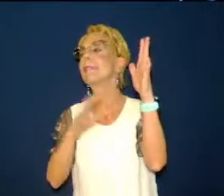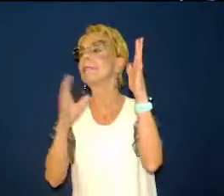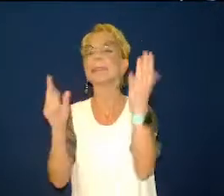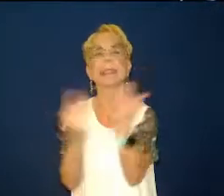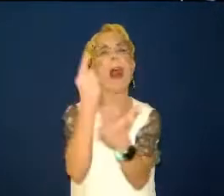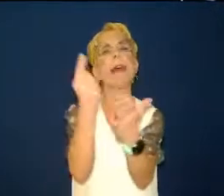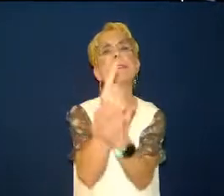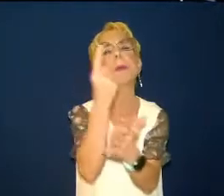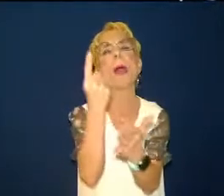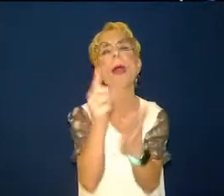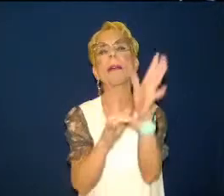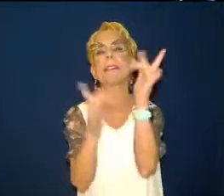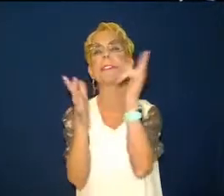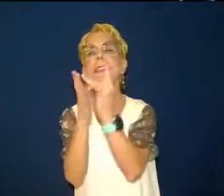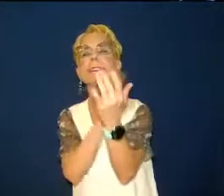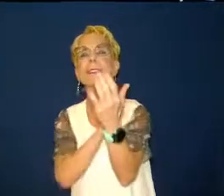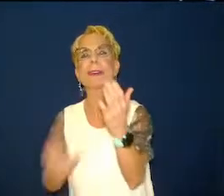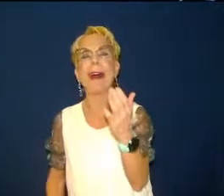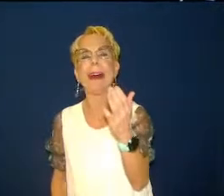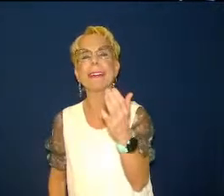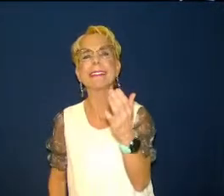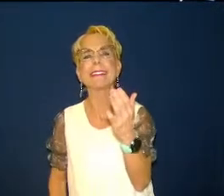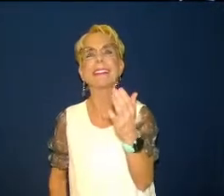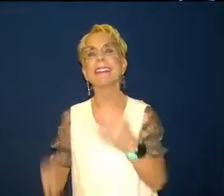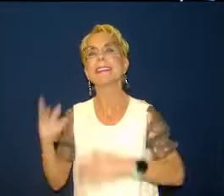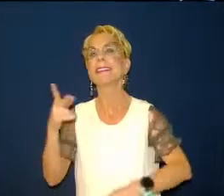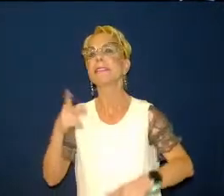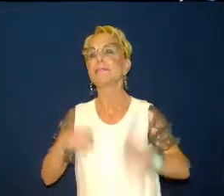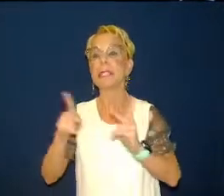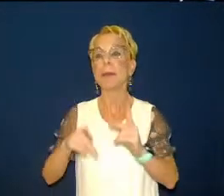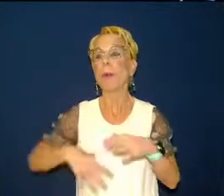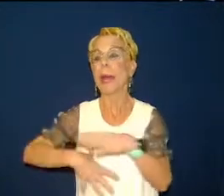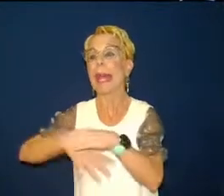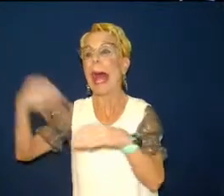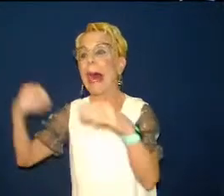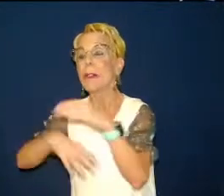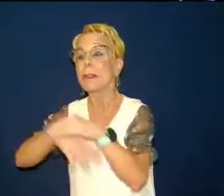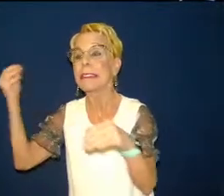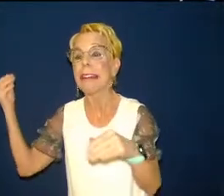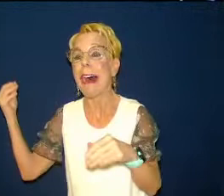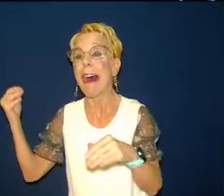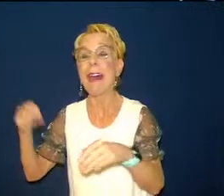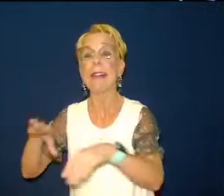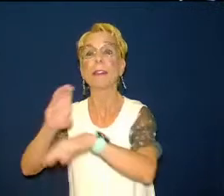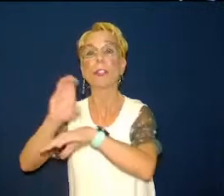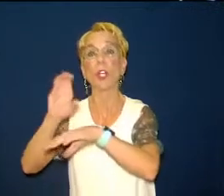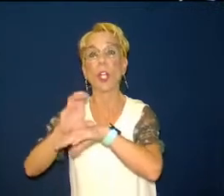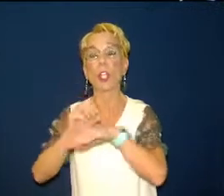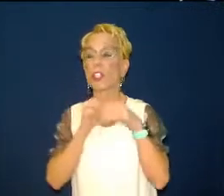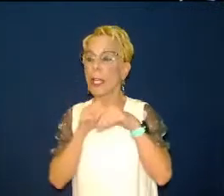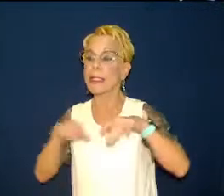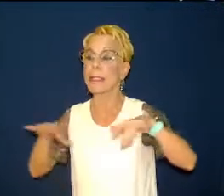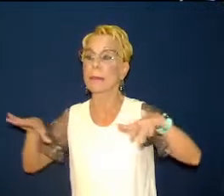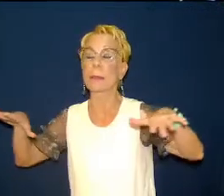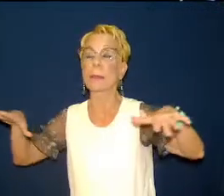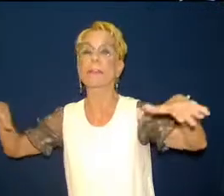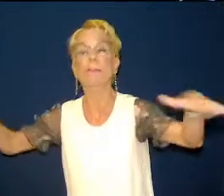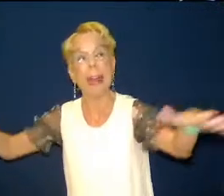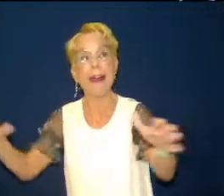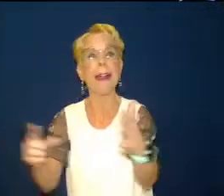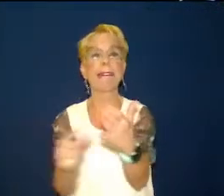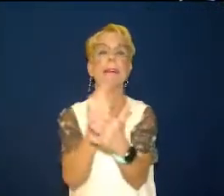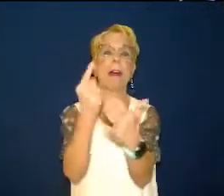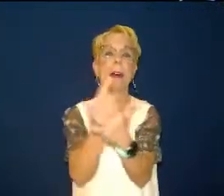the kind of church i'd like to see one day that's the kind of church i'd like to see the wesleyan church be that's the kind of church i'd like to see the united